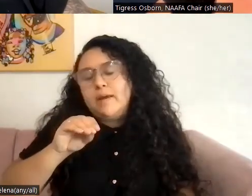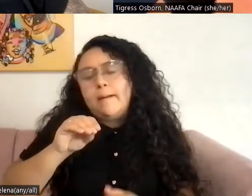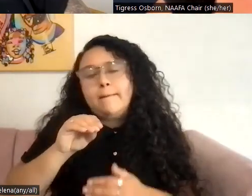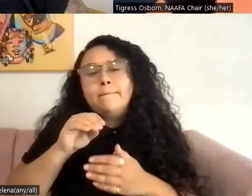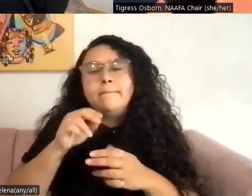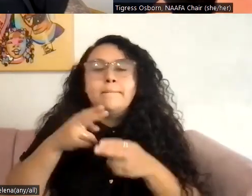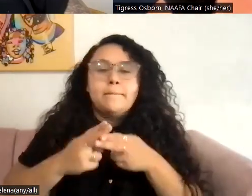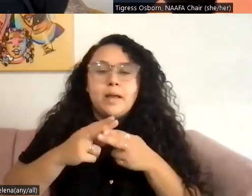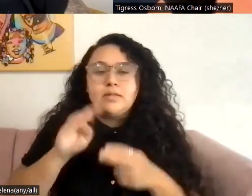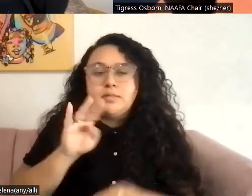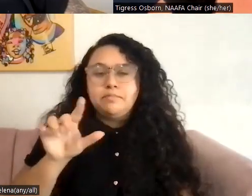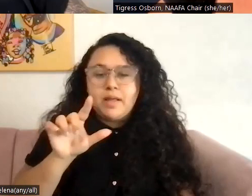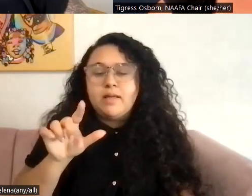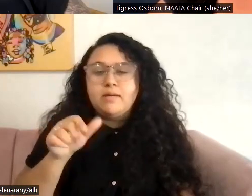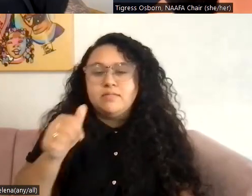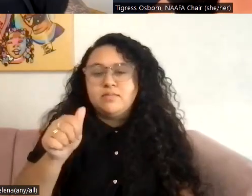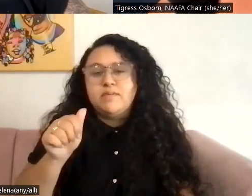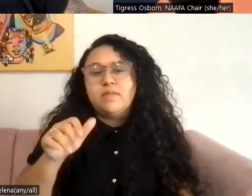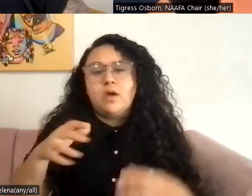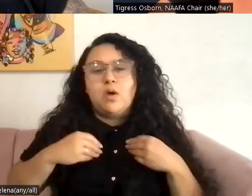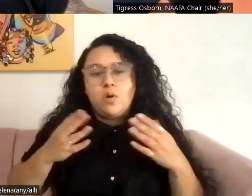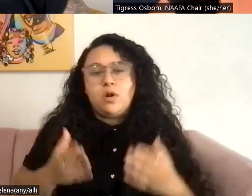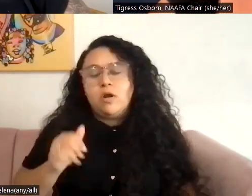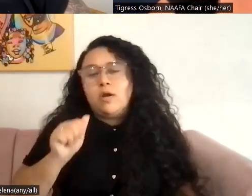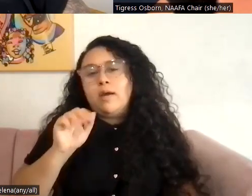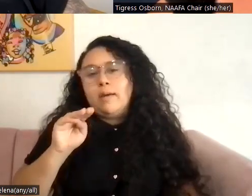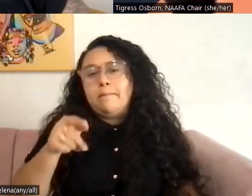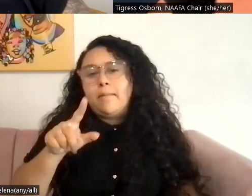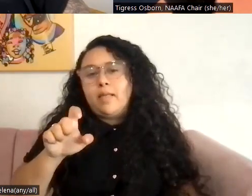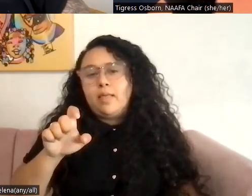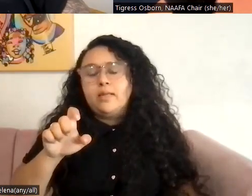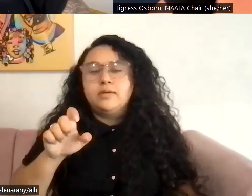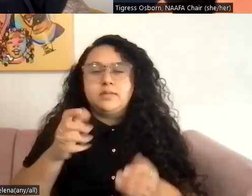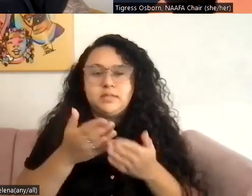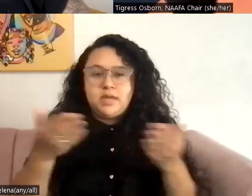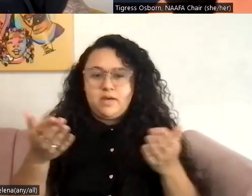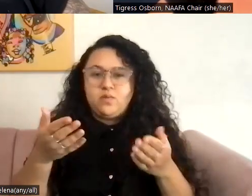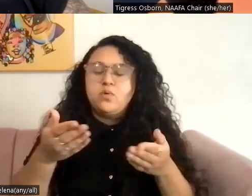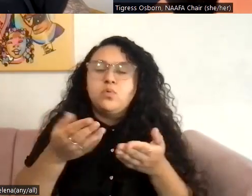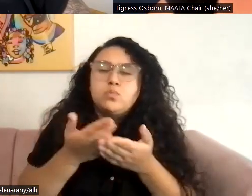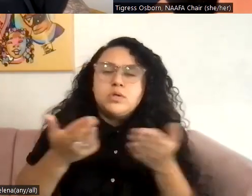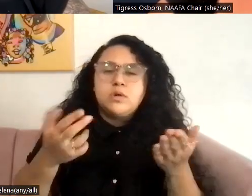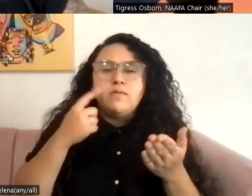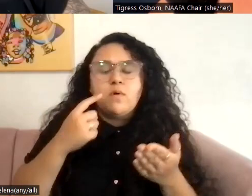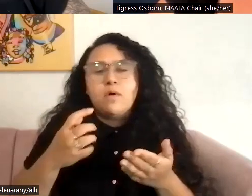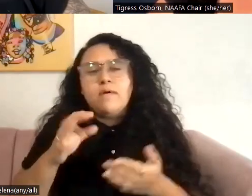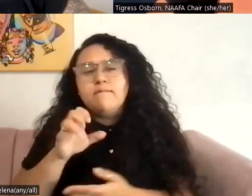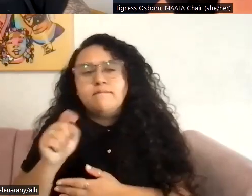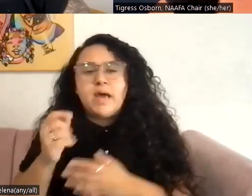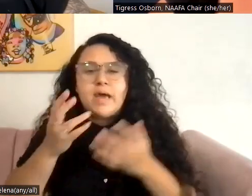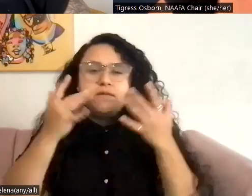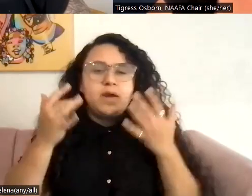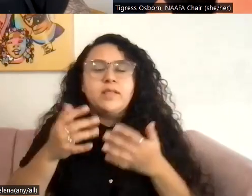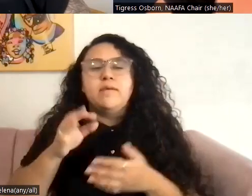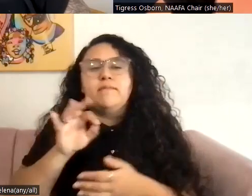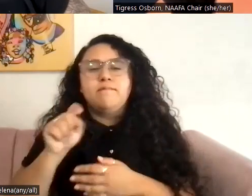Bill Fabry is the owner of Ample Stuff, which provides some resources for, um, for fat friendly and fat accessible